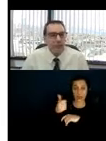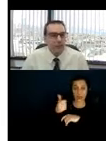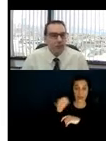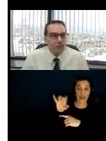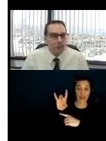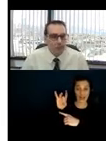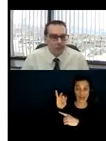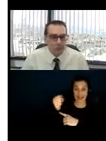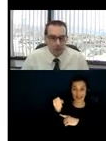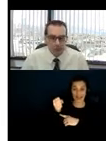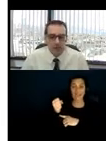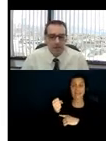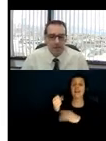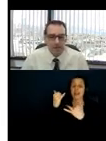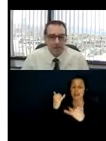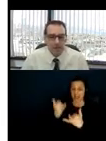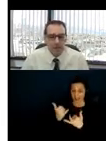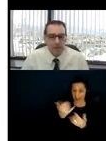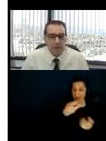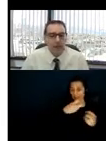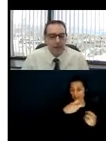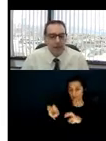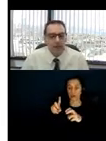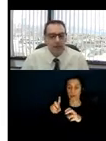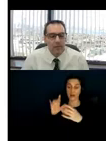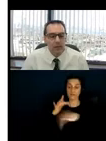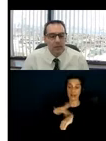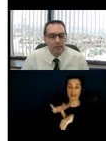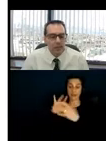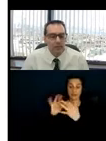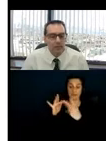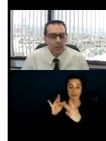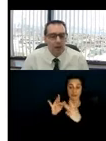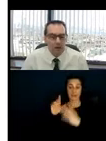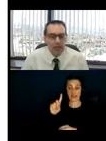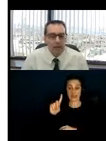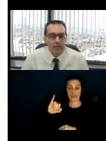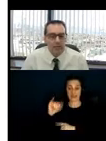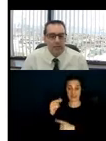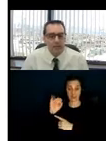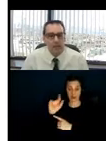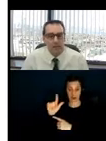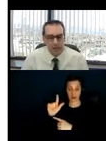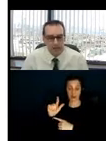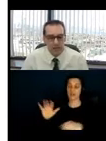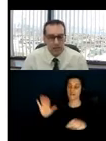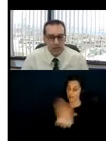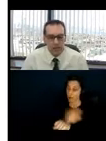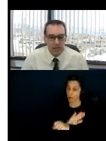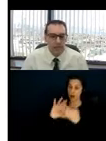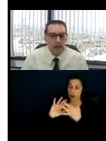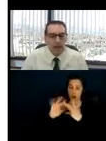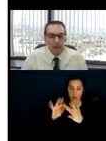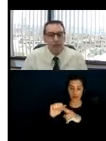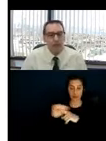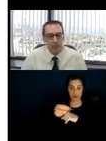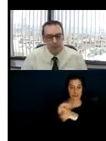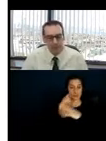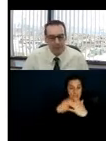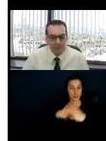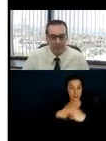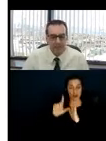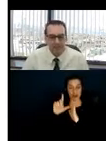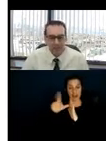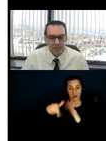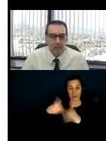be converted to a digital format. And we'll begin planning full online trainings later this year. So keep an eye out for the